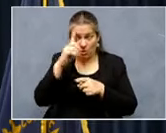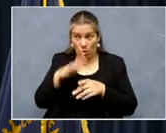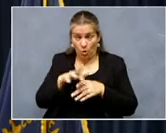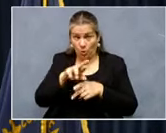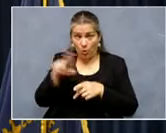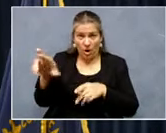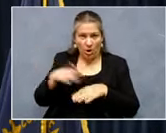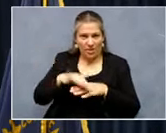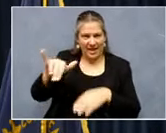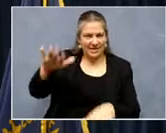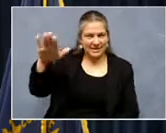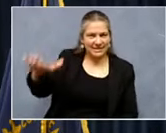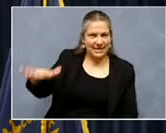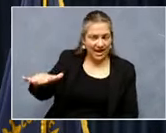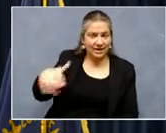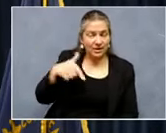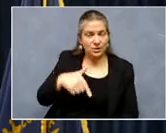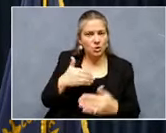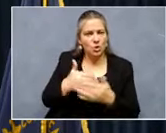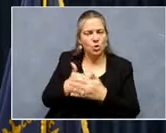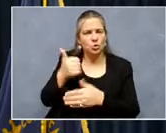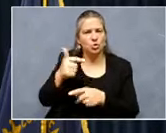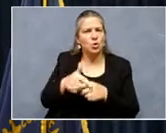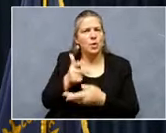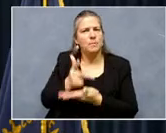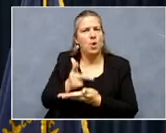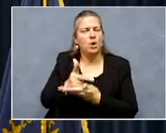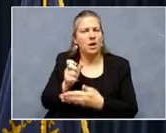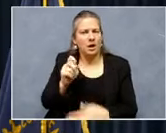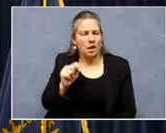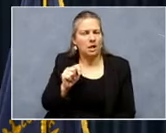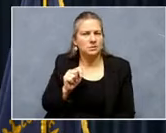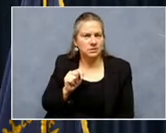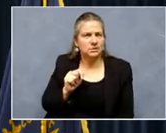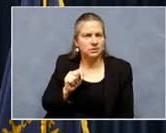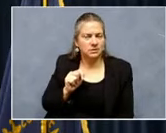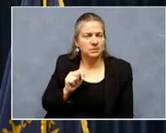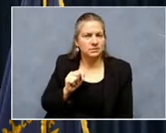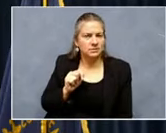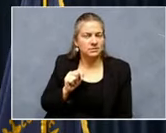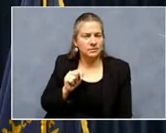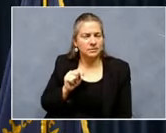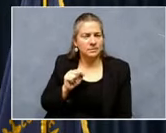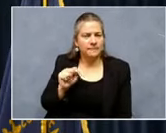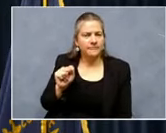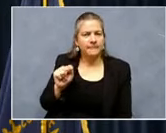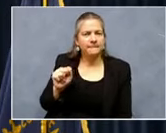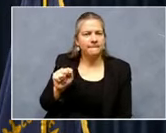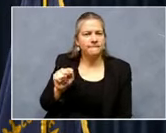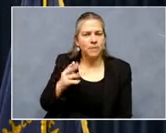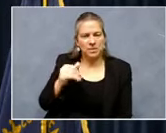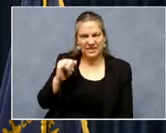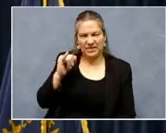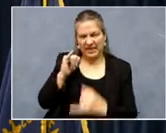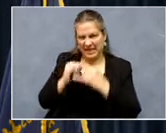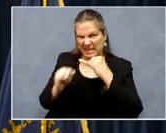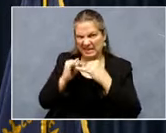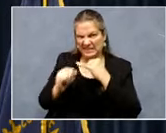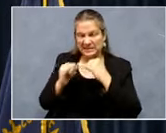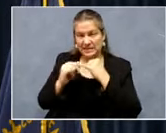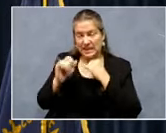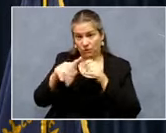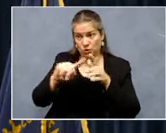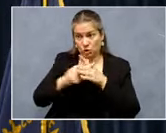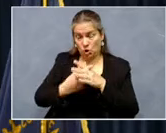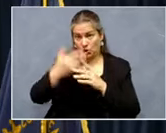side. This one will be closer to the parking lot. Um, so on the, on the, almost the end, if you're, if you're starting at the